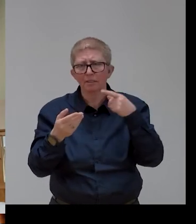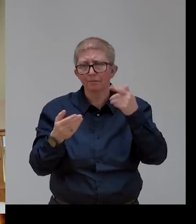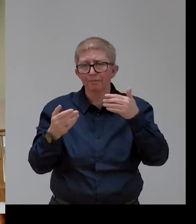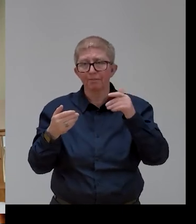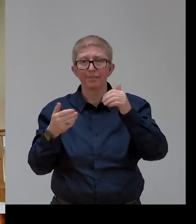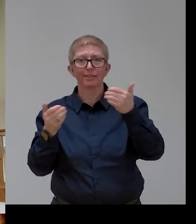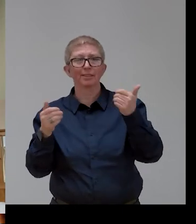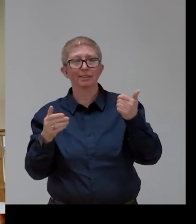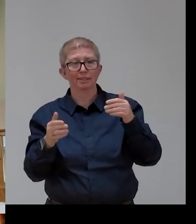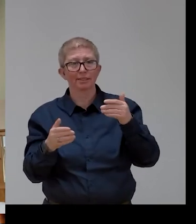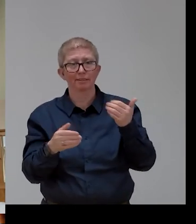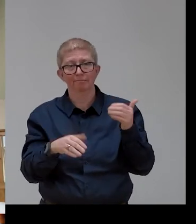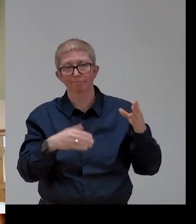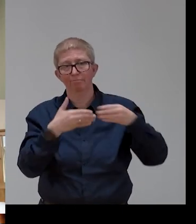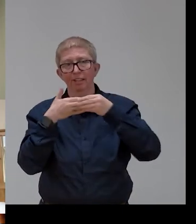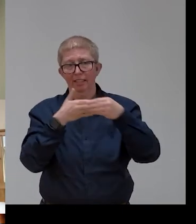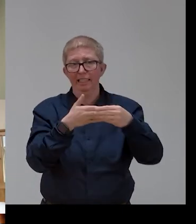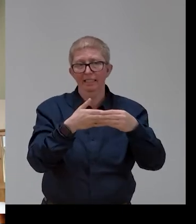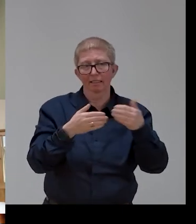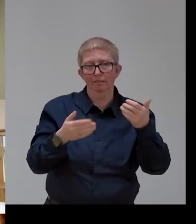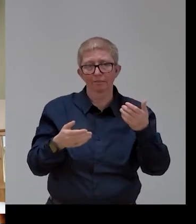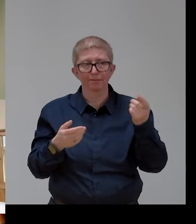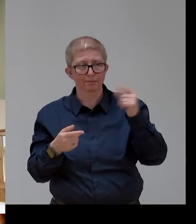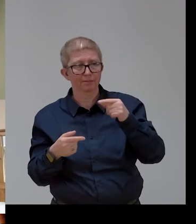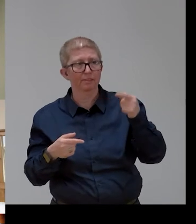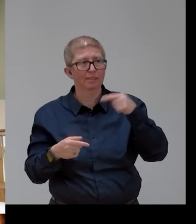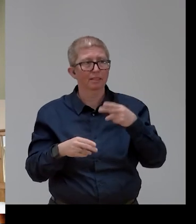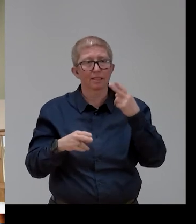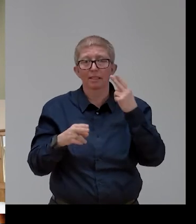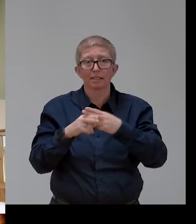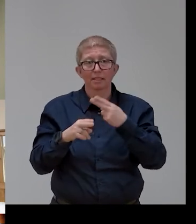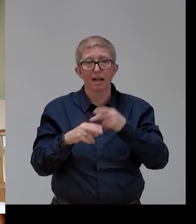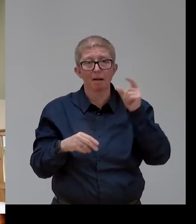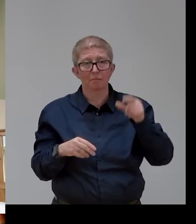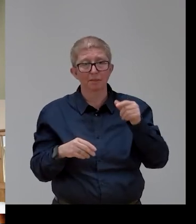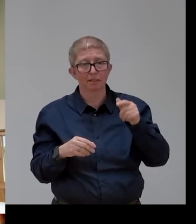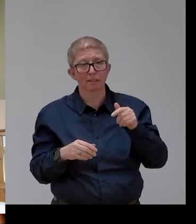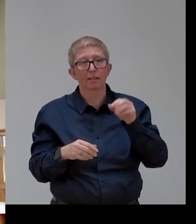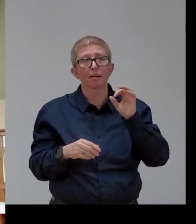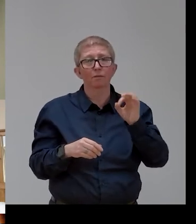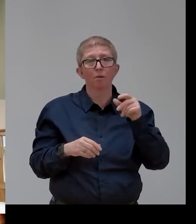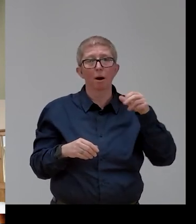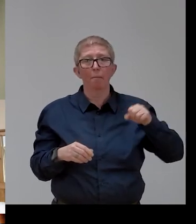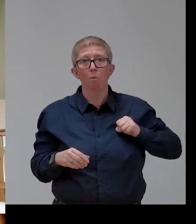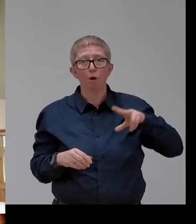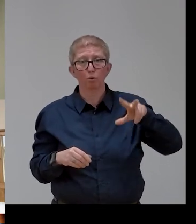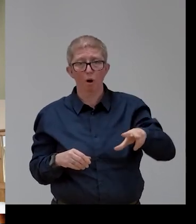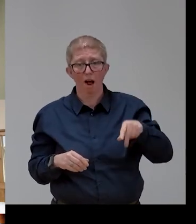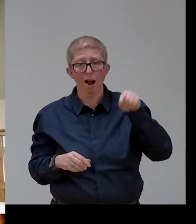the Portuguese presidency, the permanent representation of Portugal, Mr. Bruno